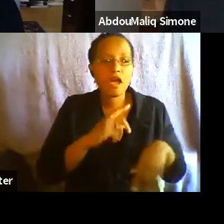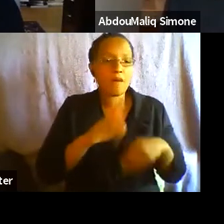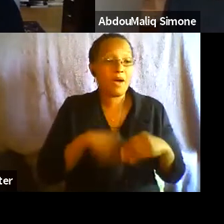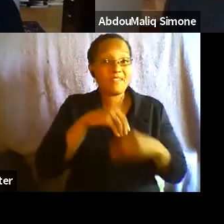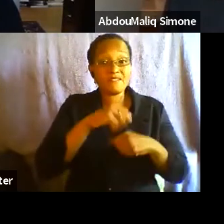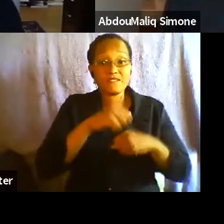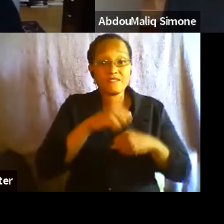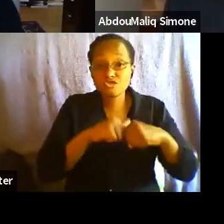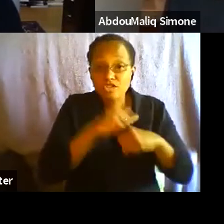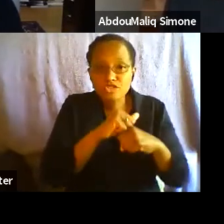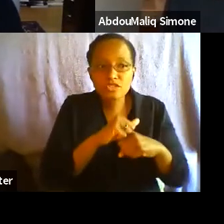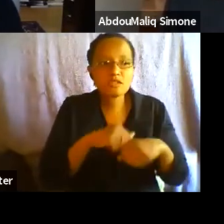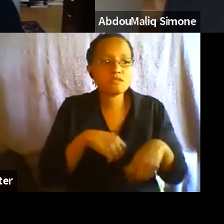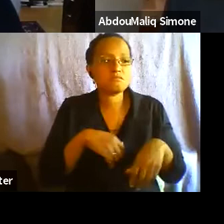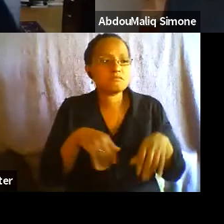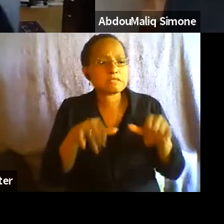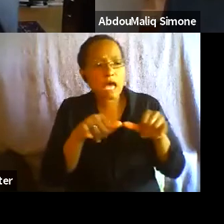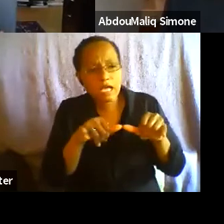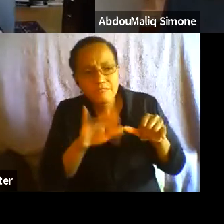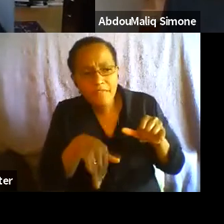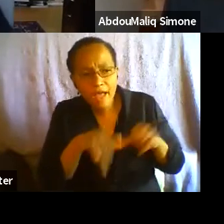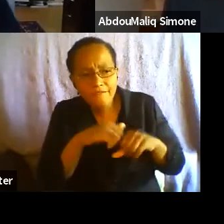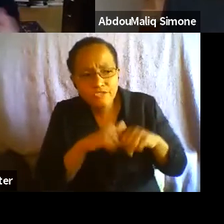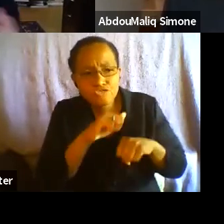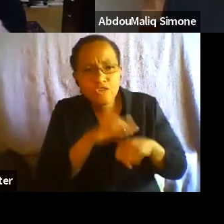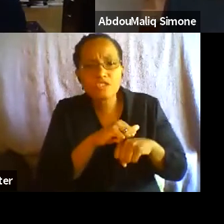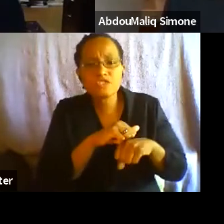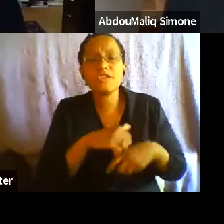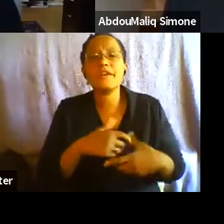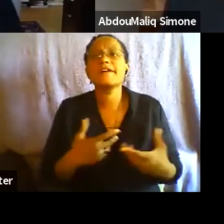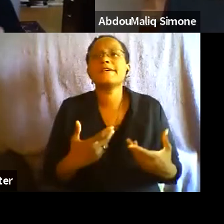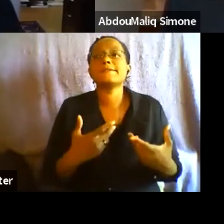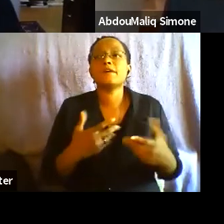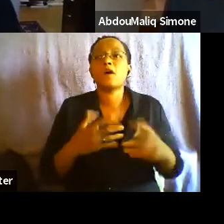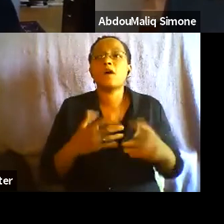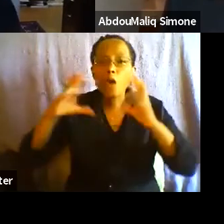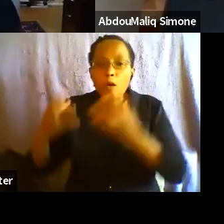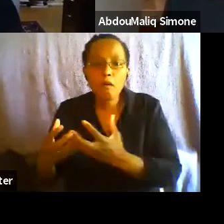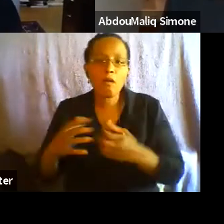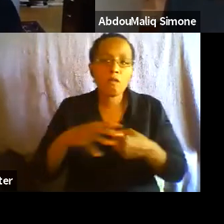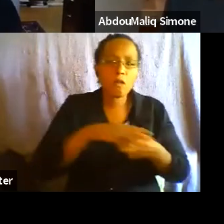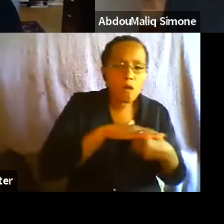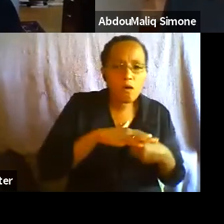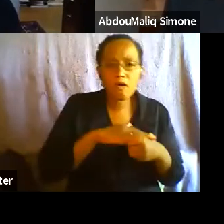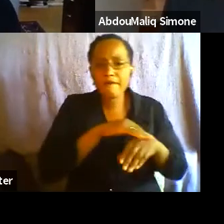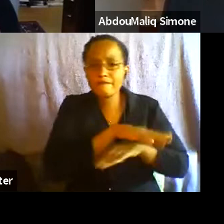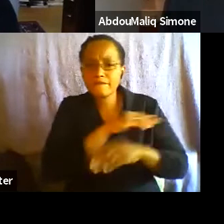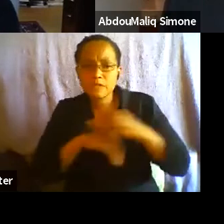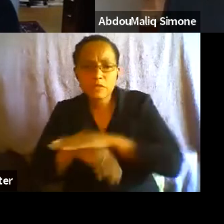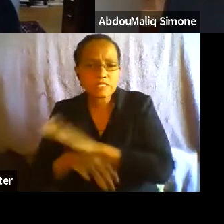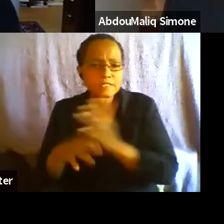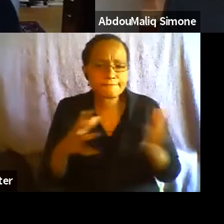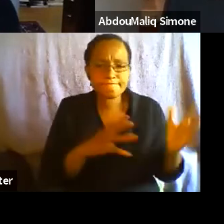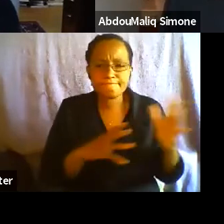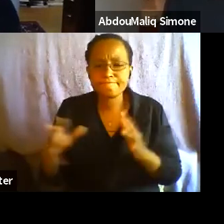I am sort of hoping that you all would sort of address